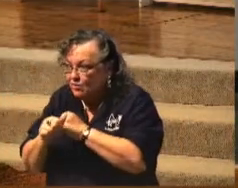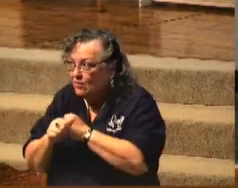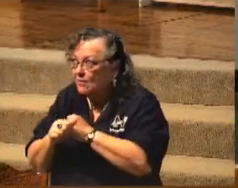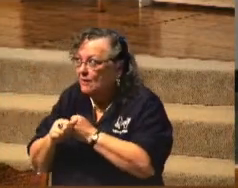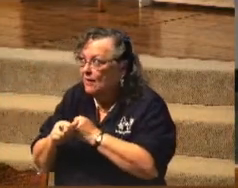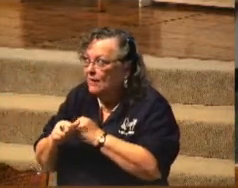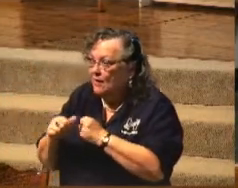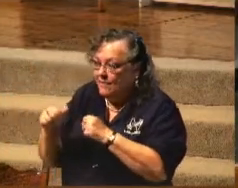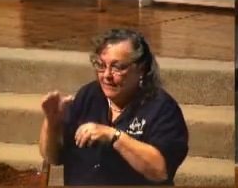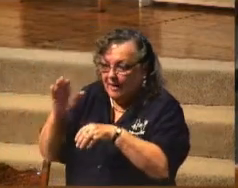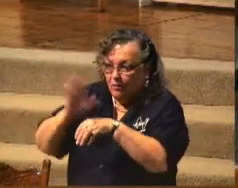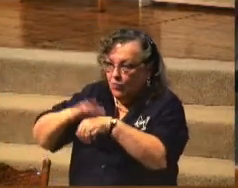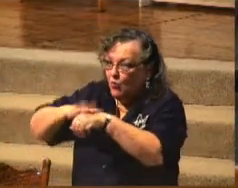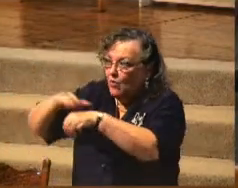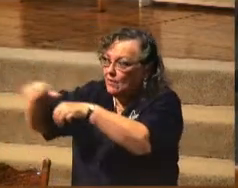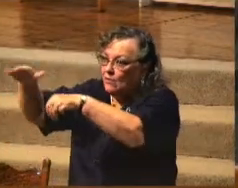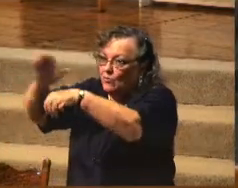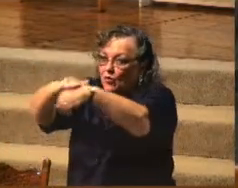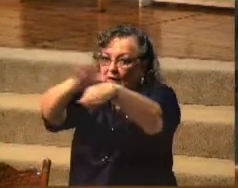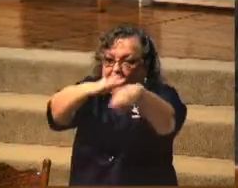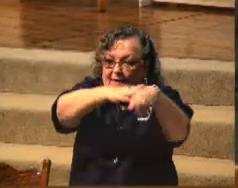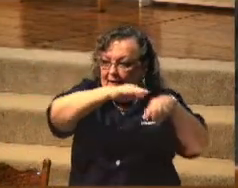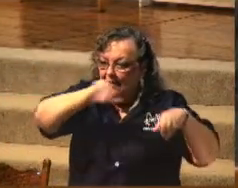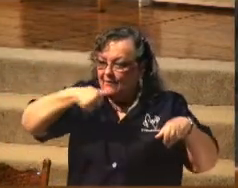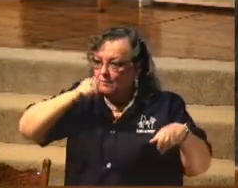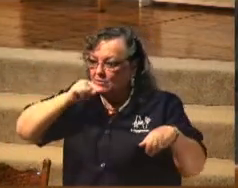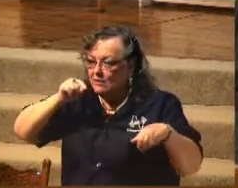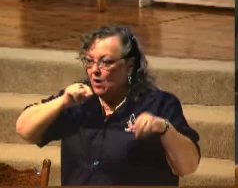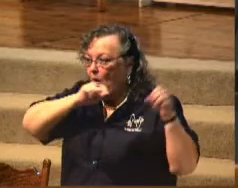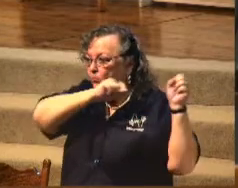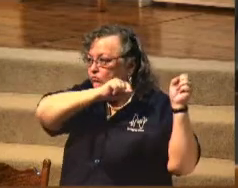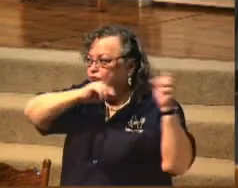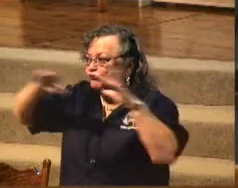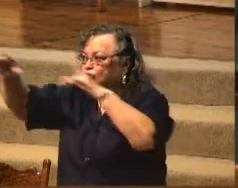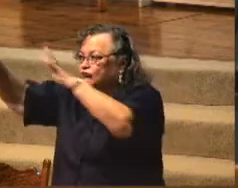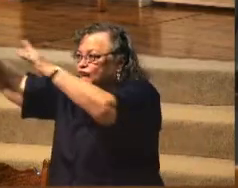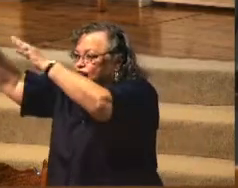they send out the warning and boom, they all fly away.